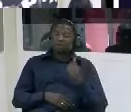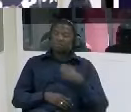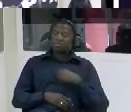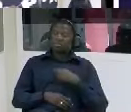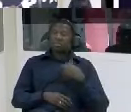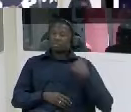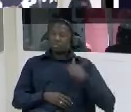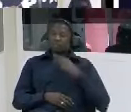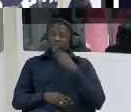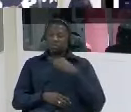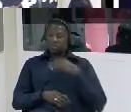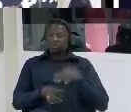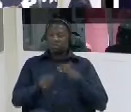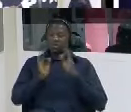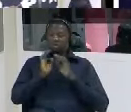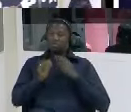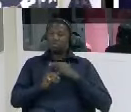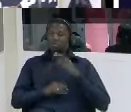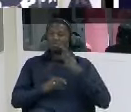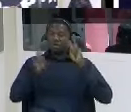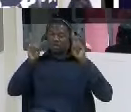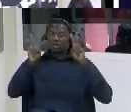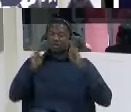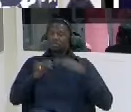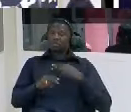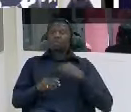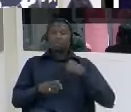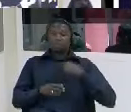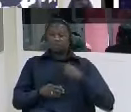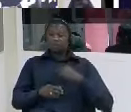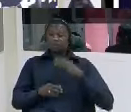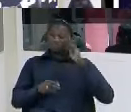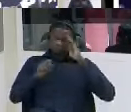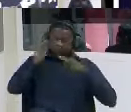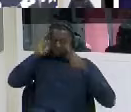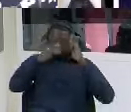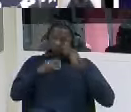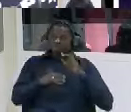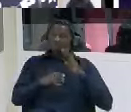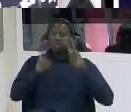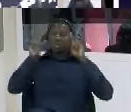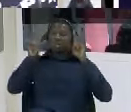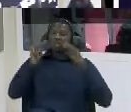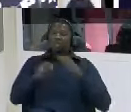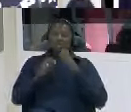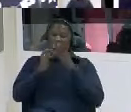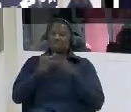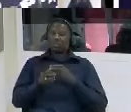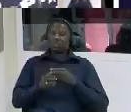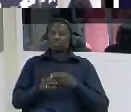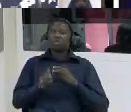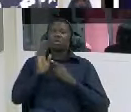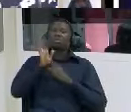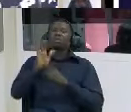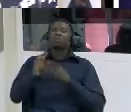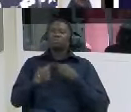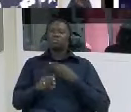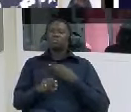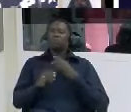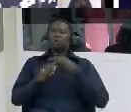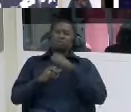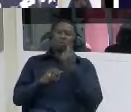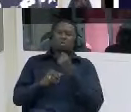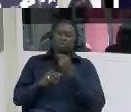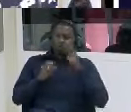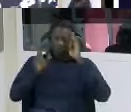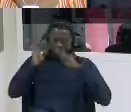me to yaya jame for me to go and apologize to yaya jame to tell him anyway this was just satanic i am sorry i will